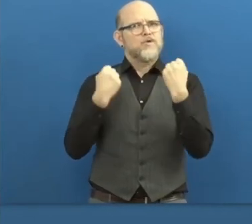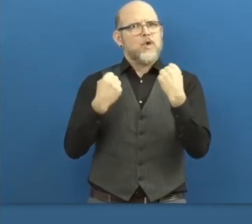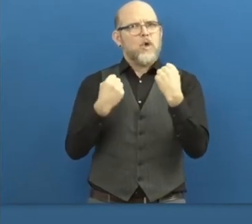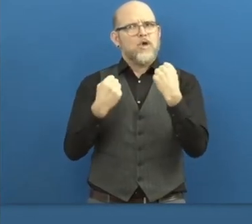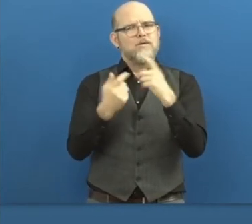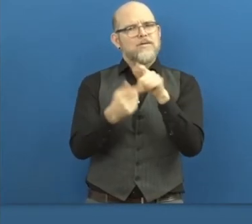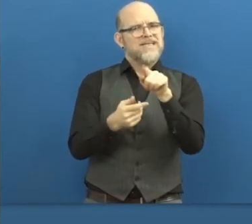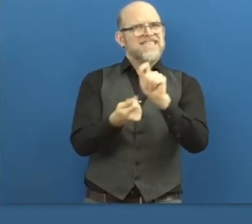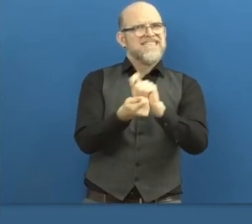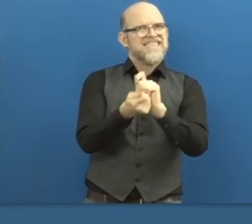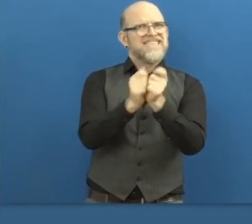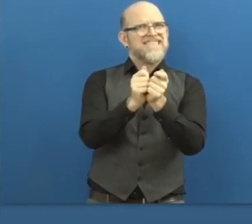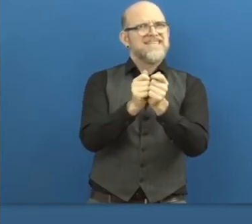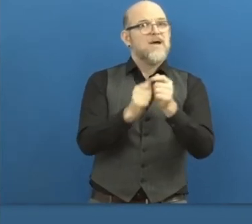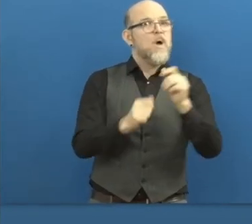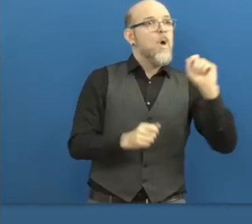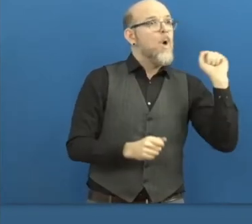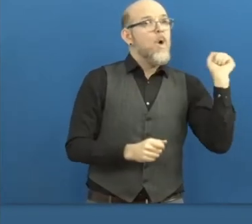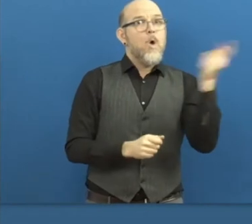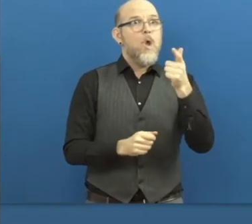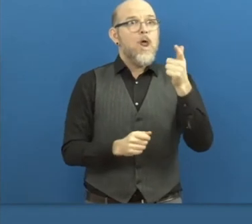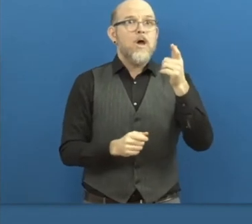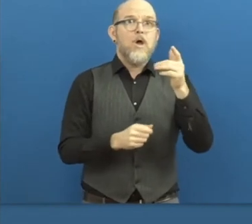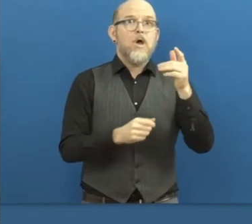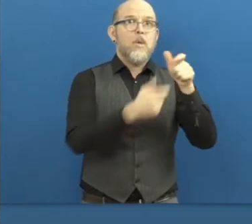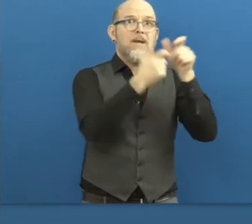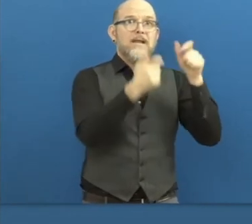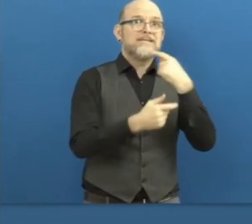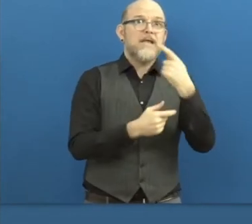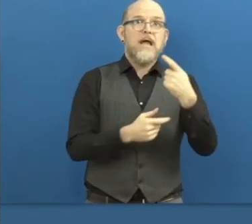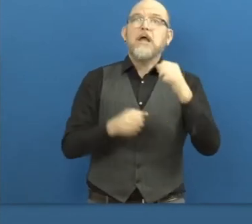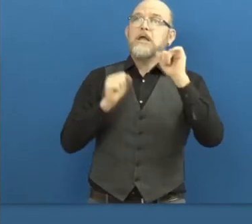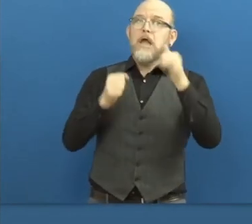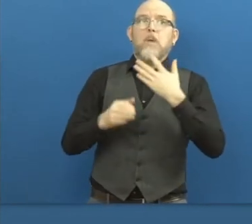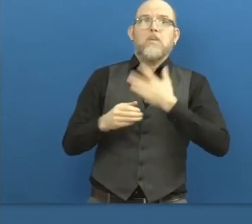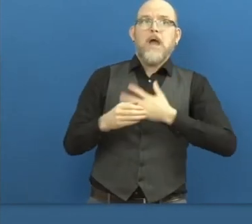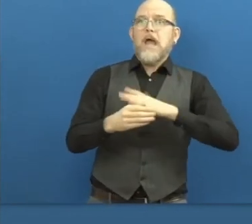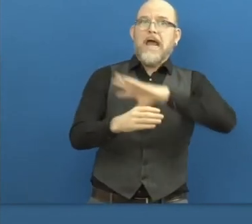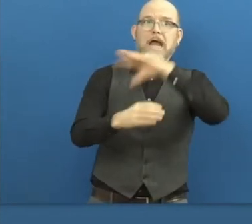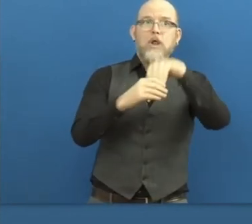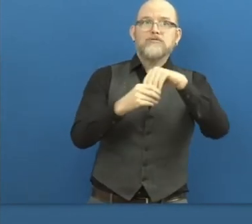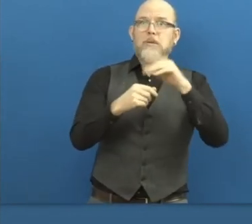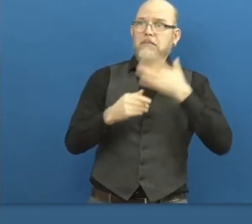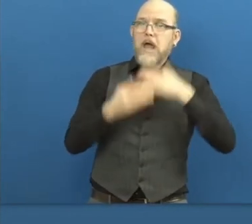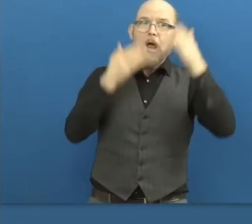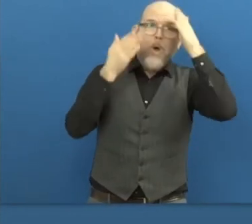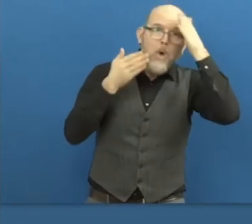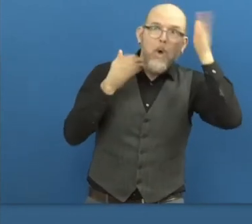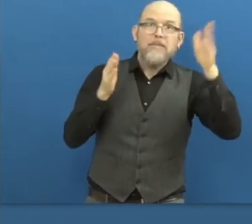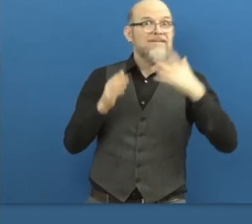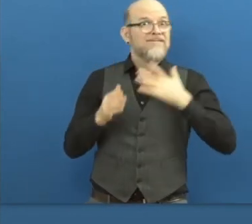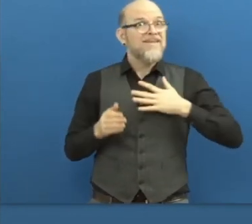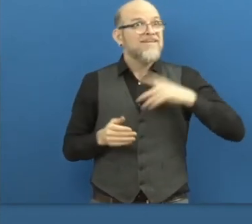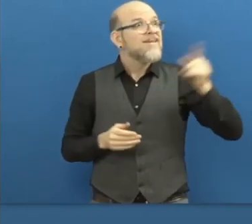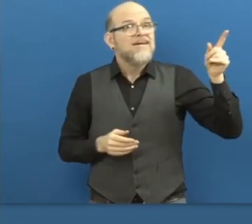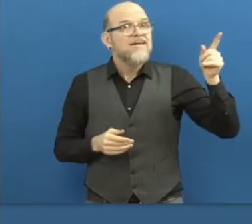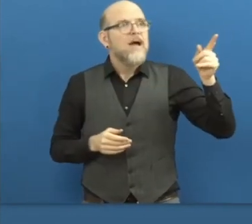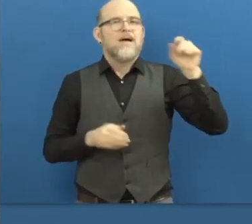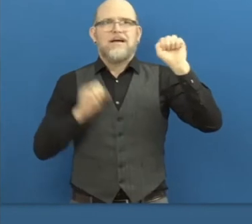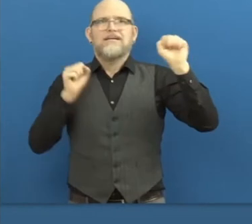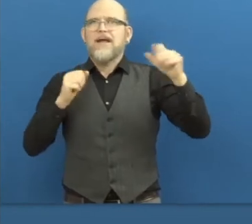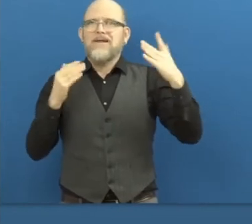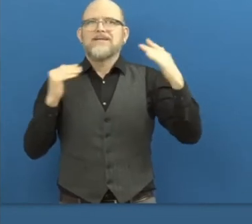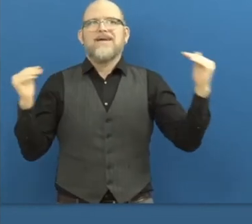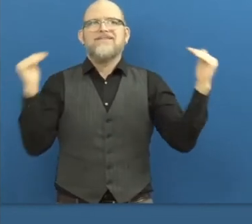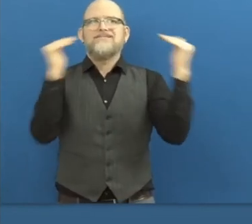in their hand, when all companies say we want to be more engaged in that field, we want to be more open, when we want to offer fair